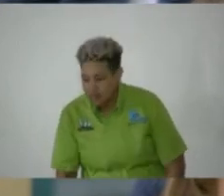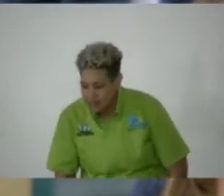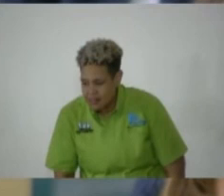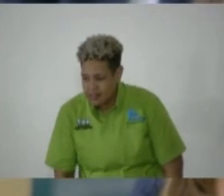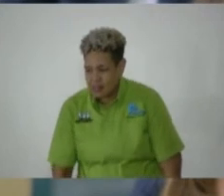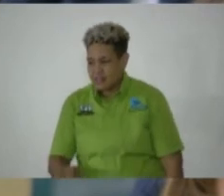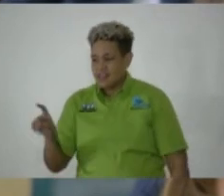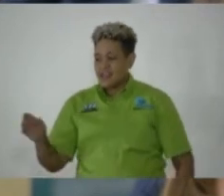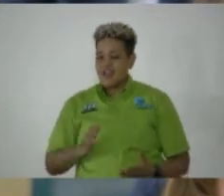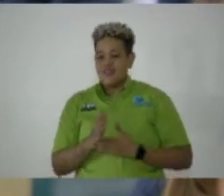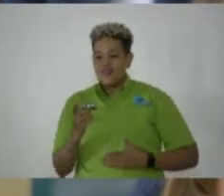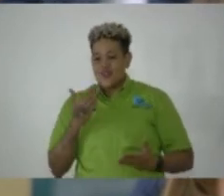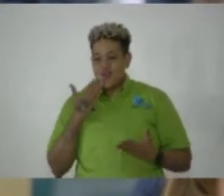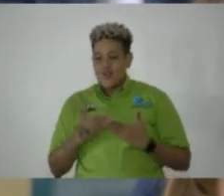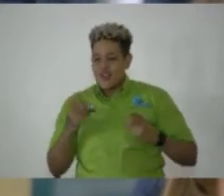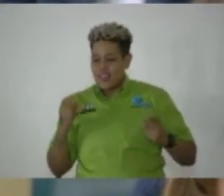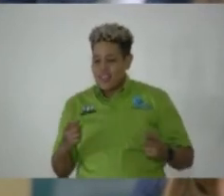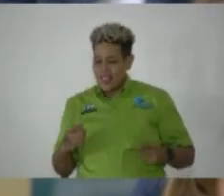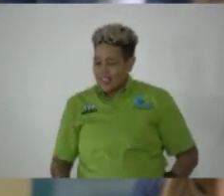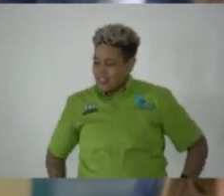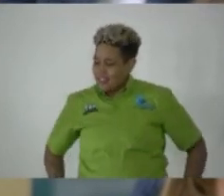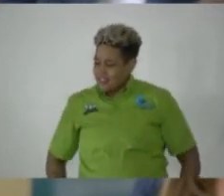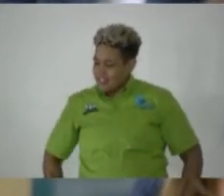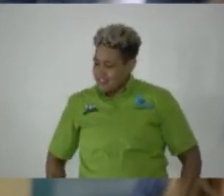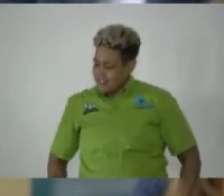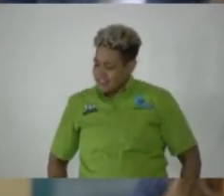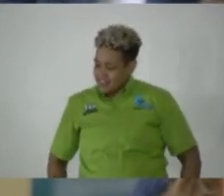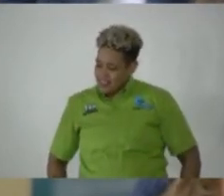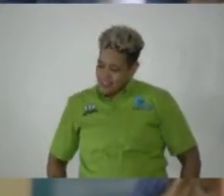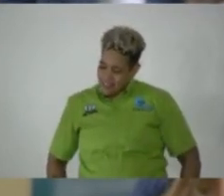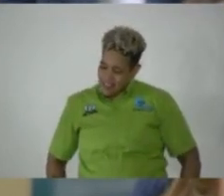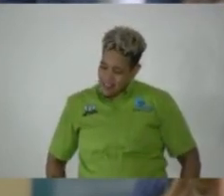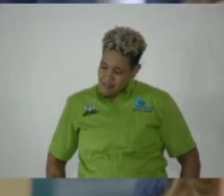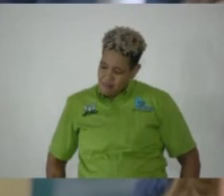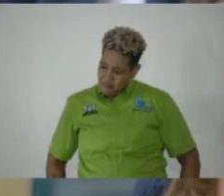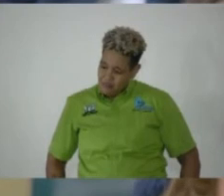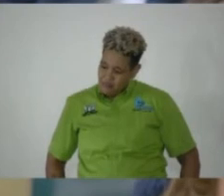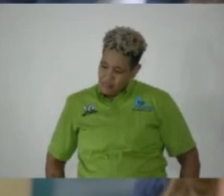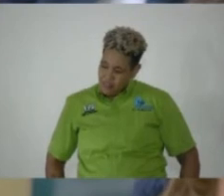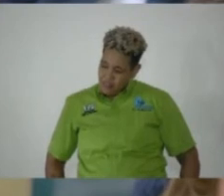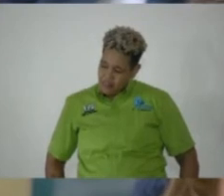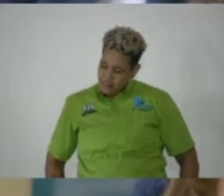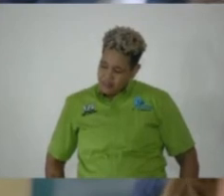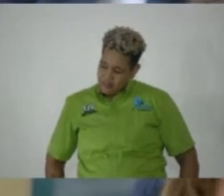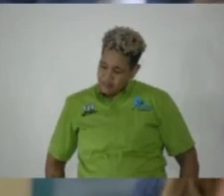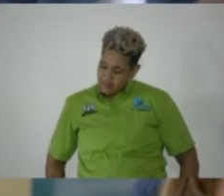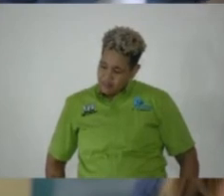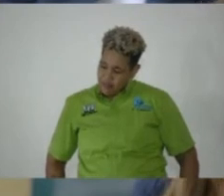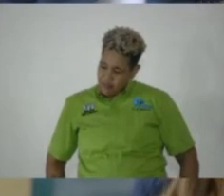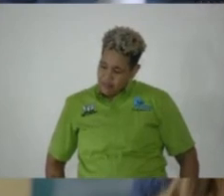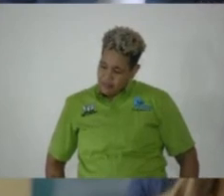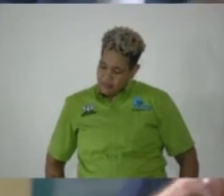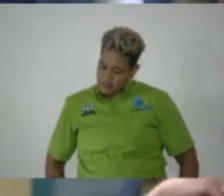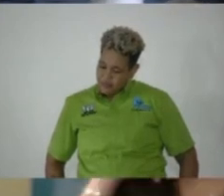we have been, we have been meeting